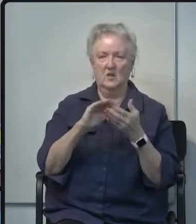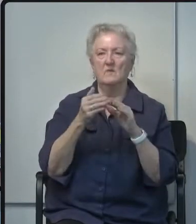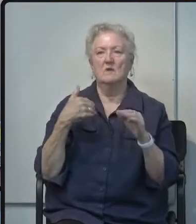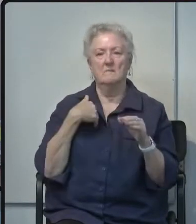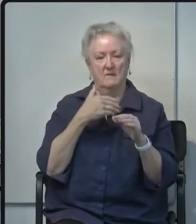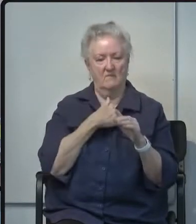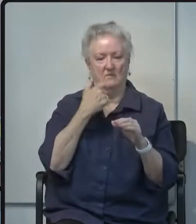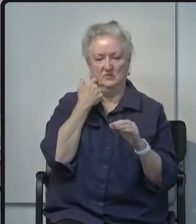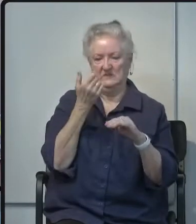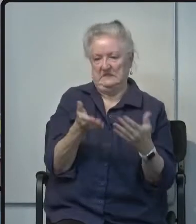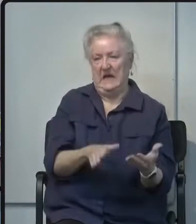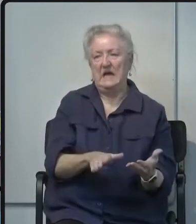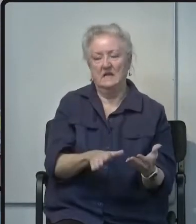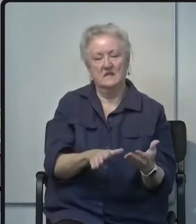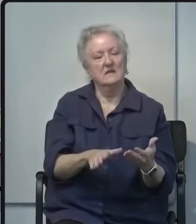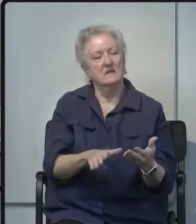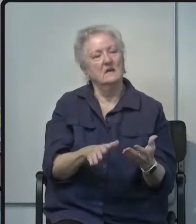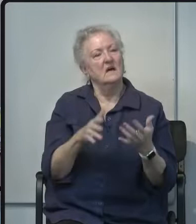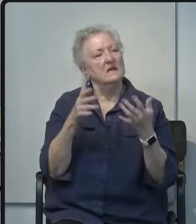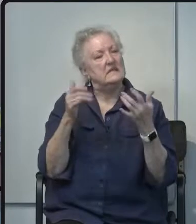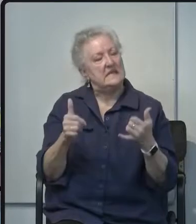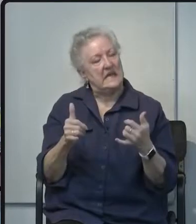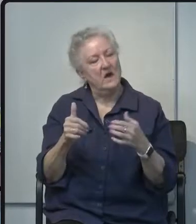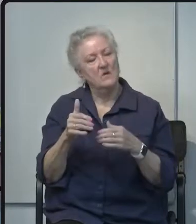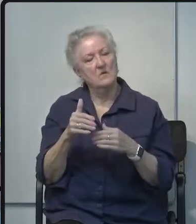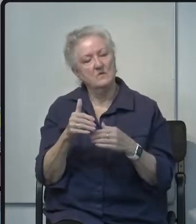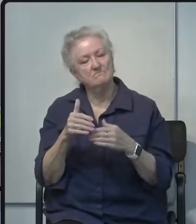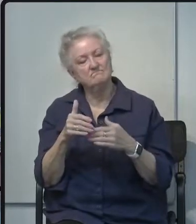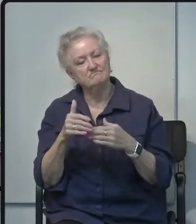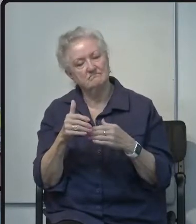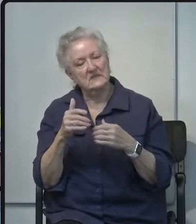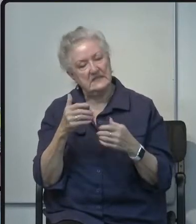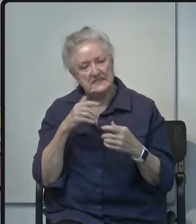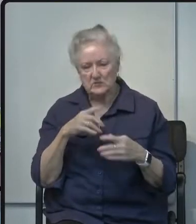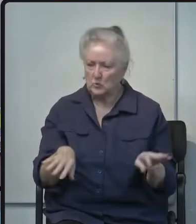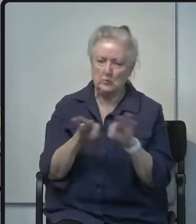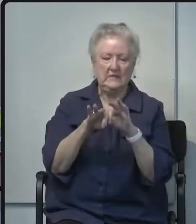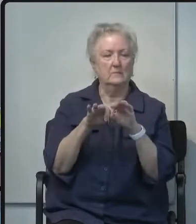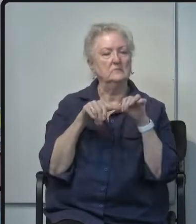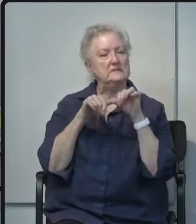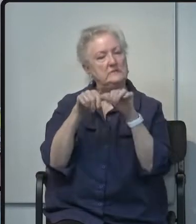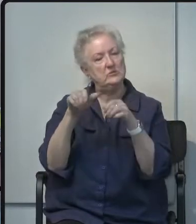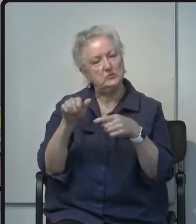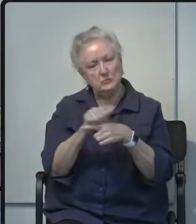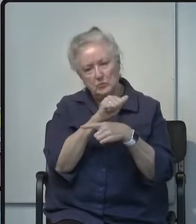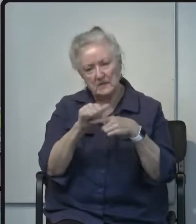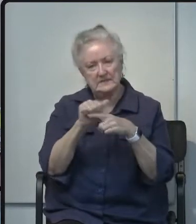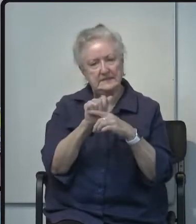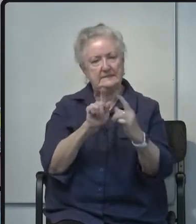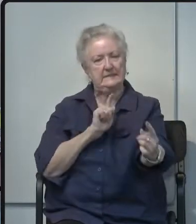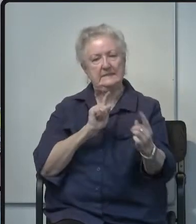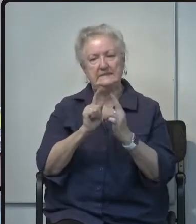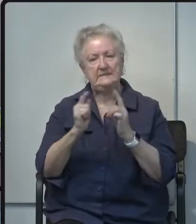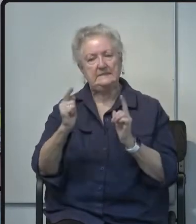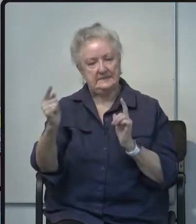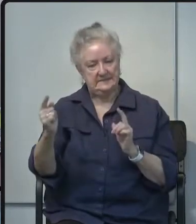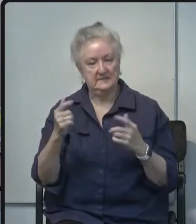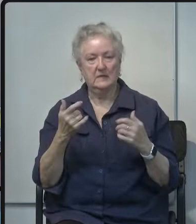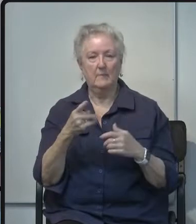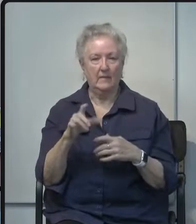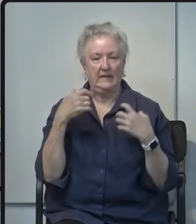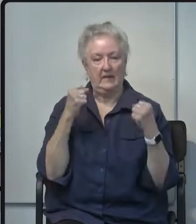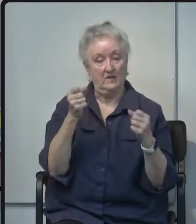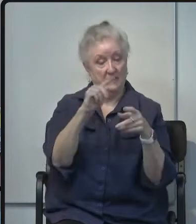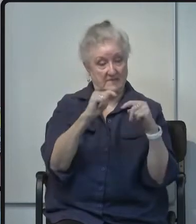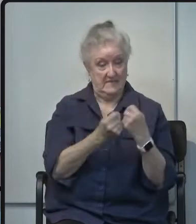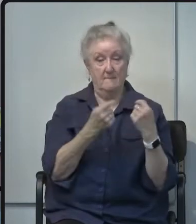it is critical that we continue practicing physical distancing as our public health team has mentioned previously